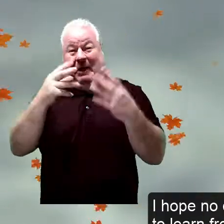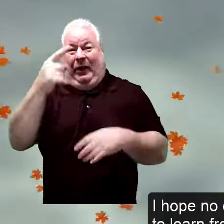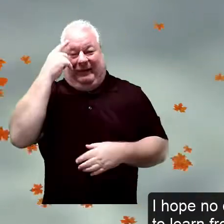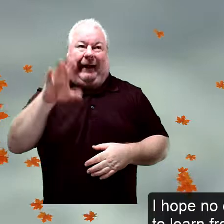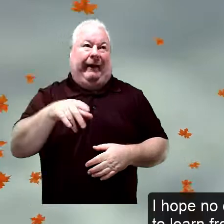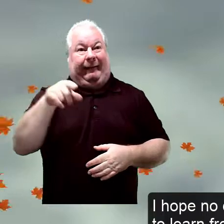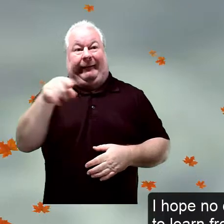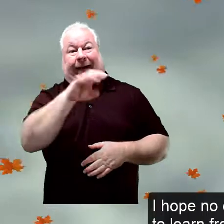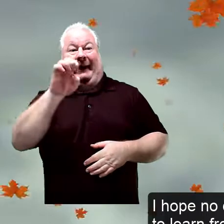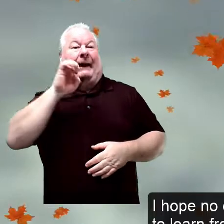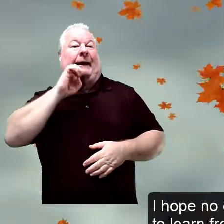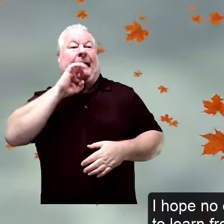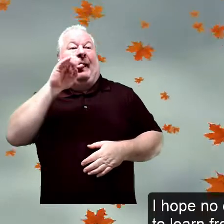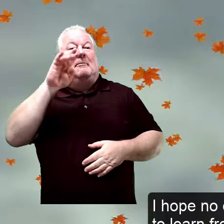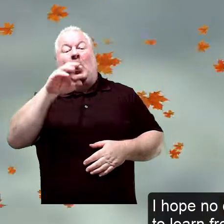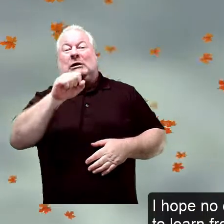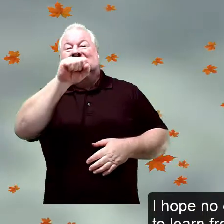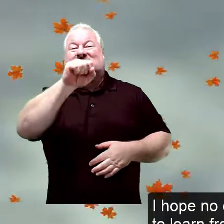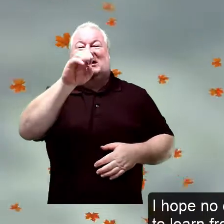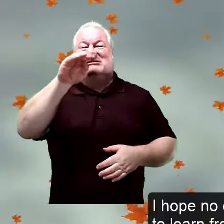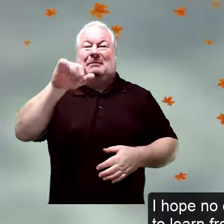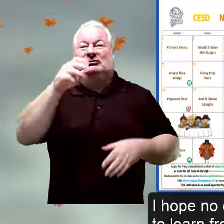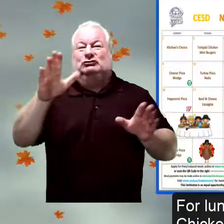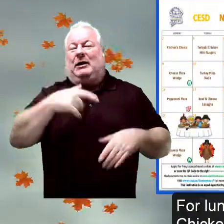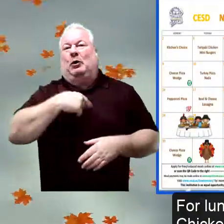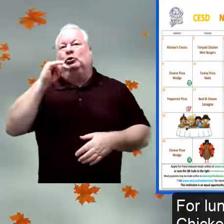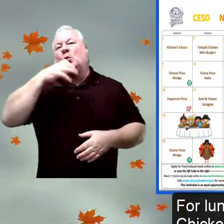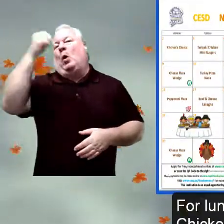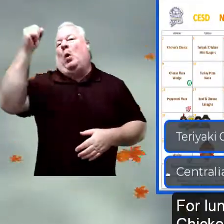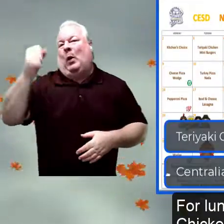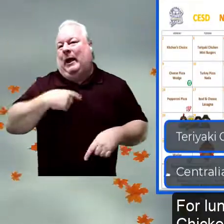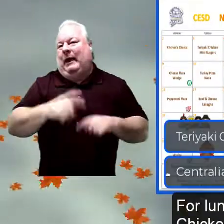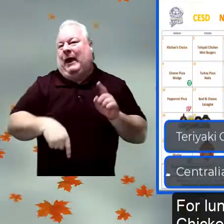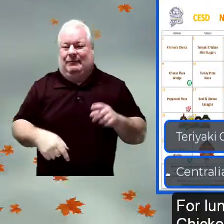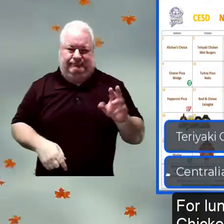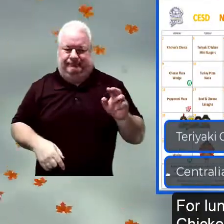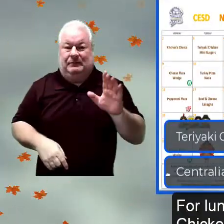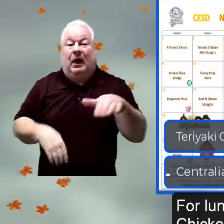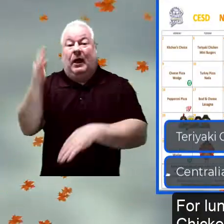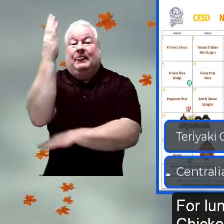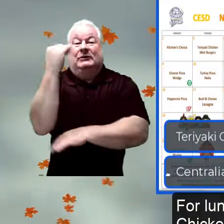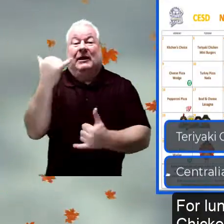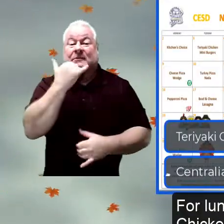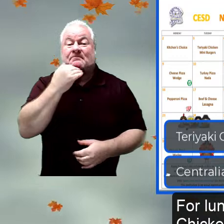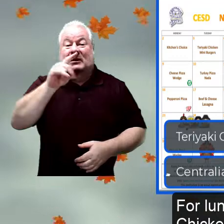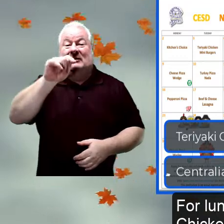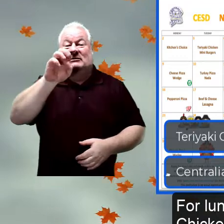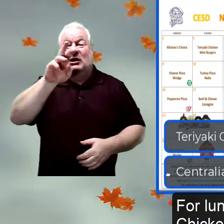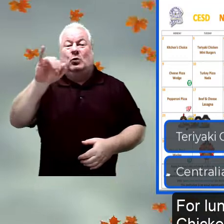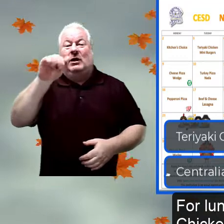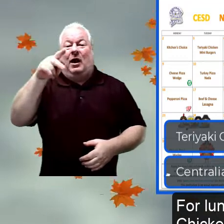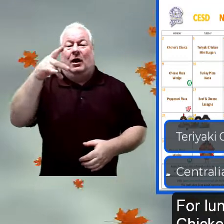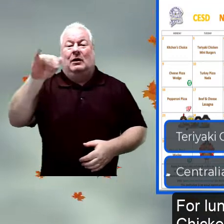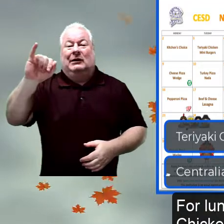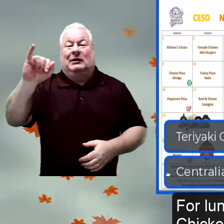old to learn from our friends at Sesame Street. For lunch today, you are having Teriyaki